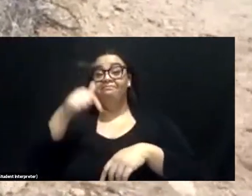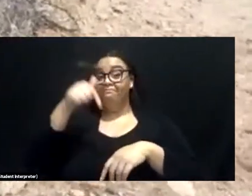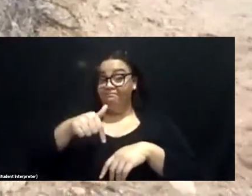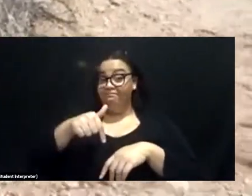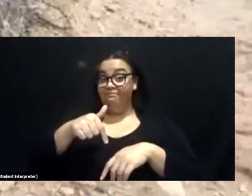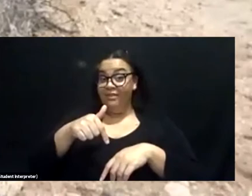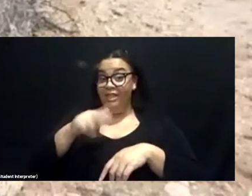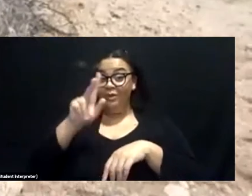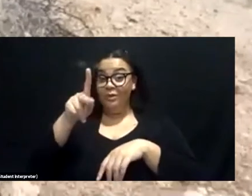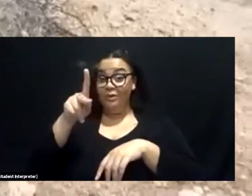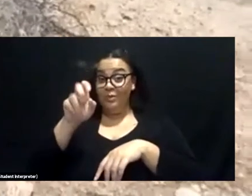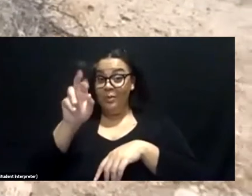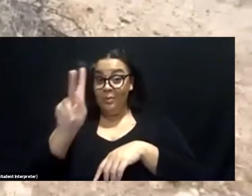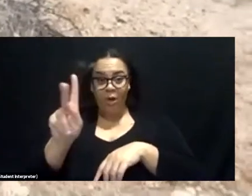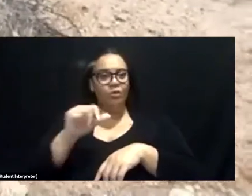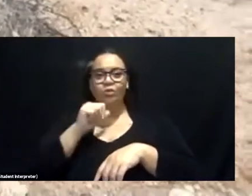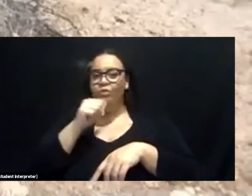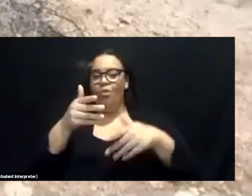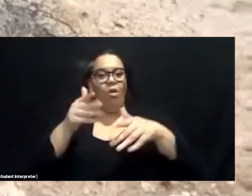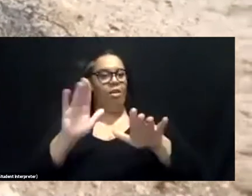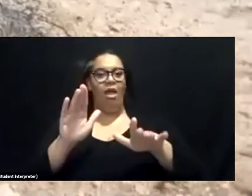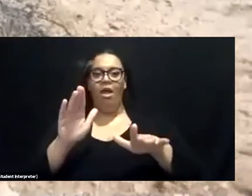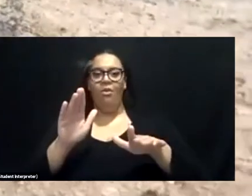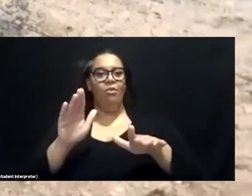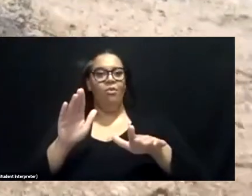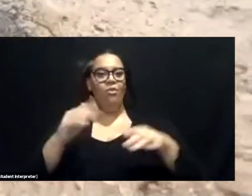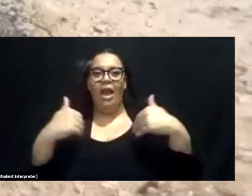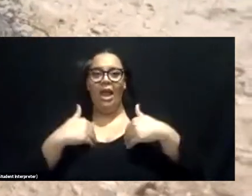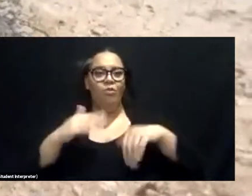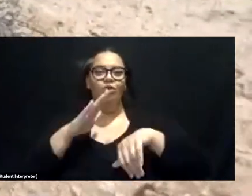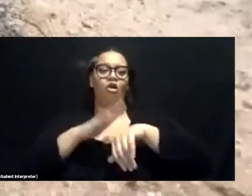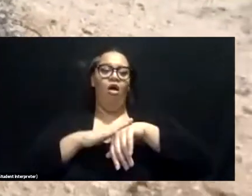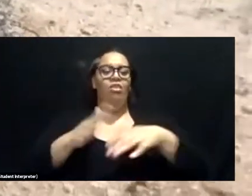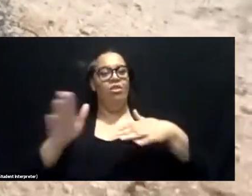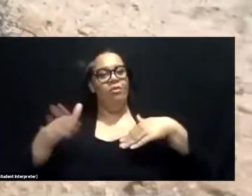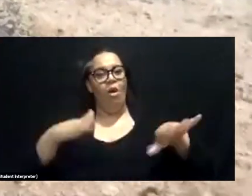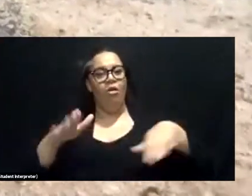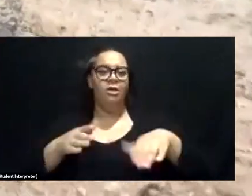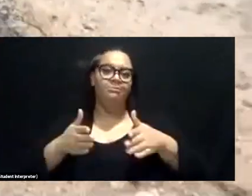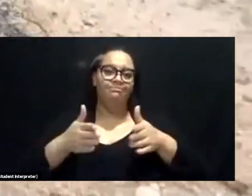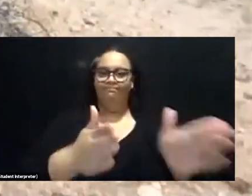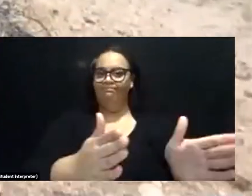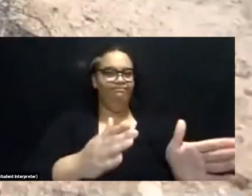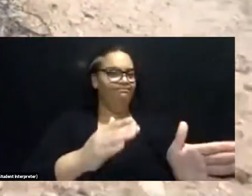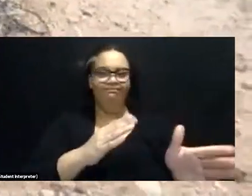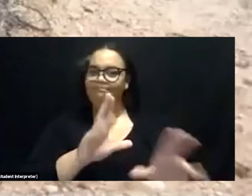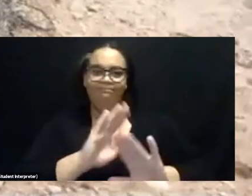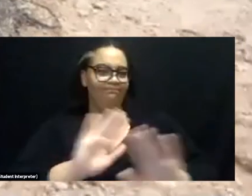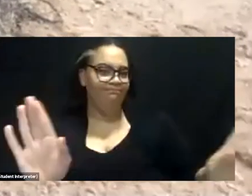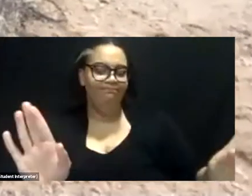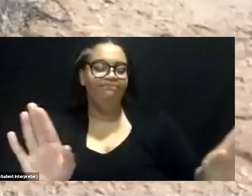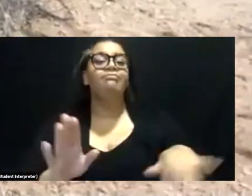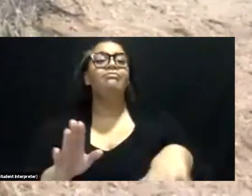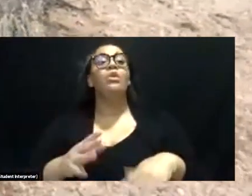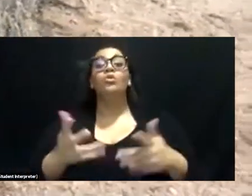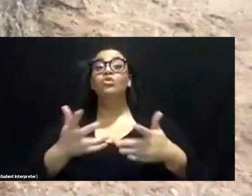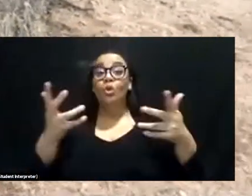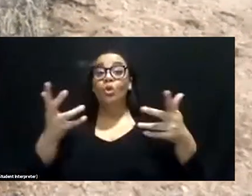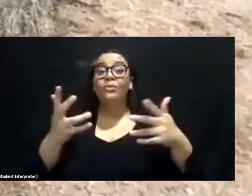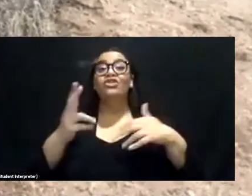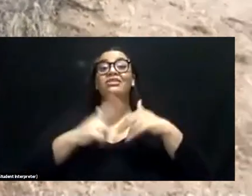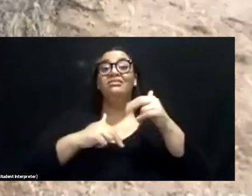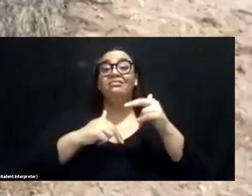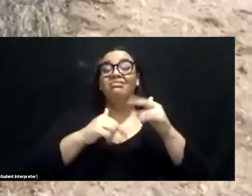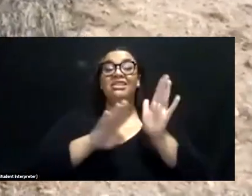pets on trails. There's just so much development in Southern California. There are only a few